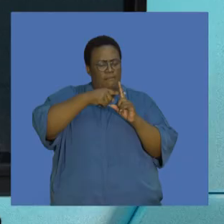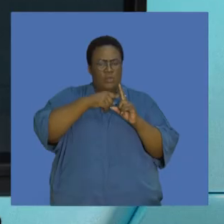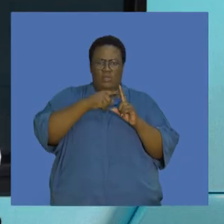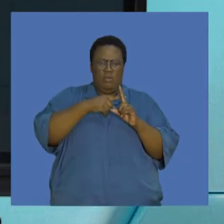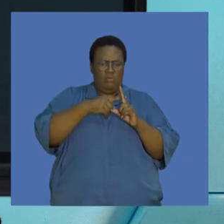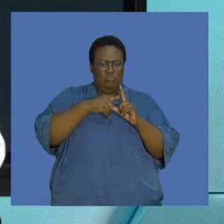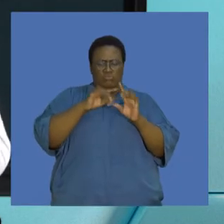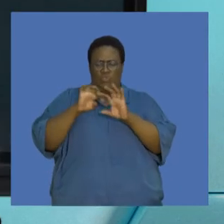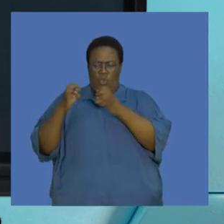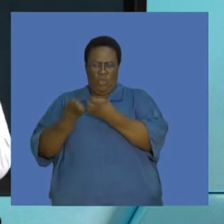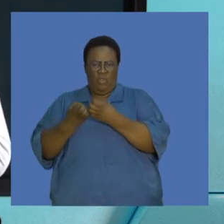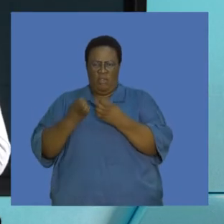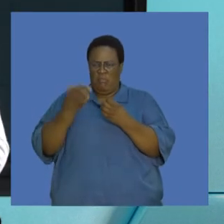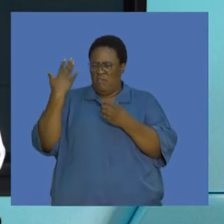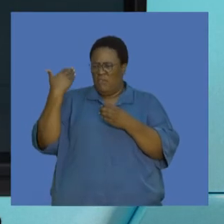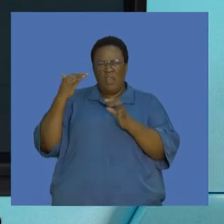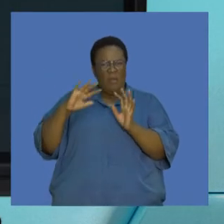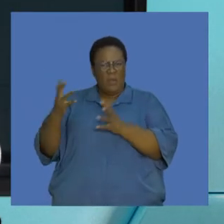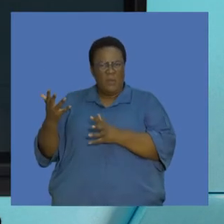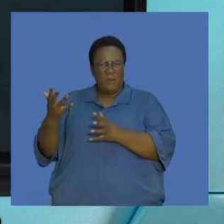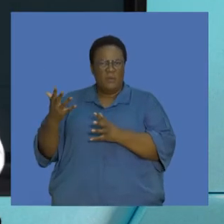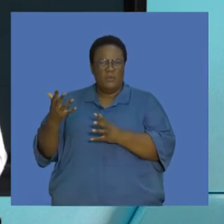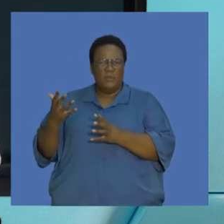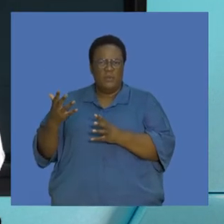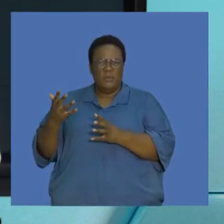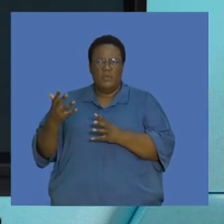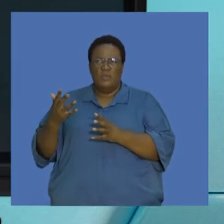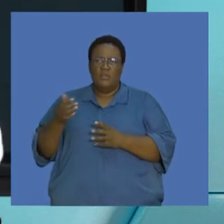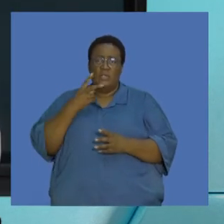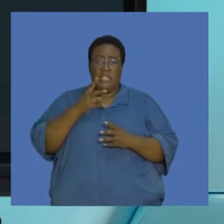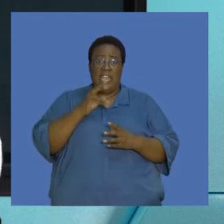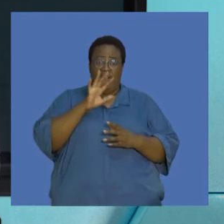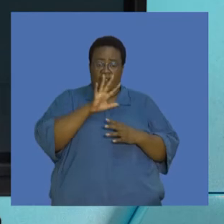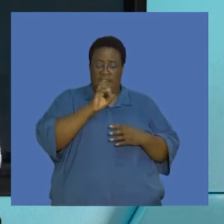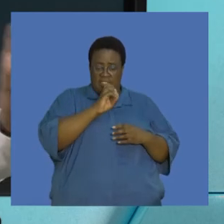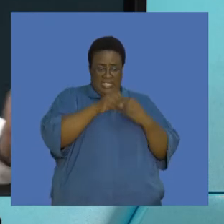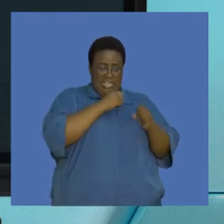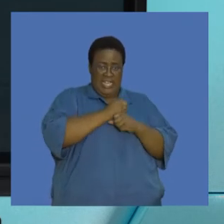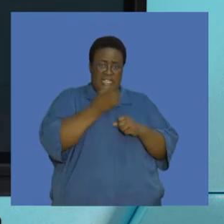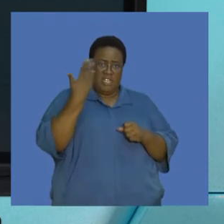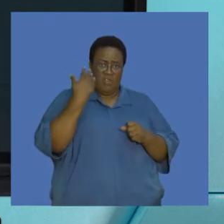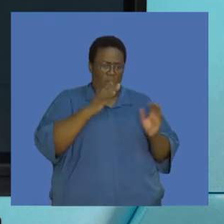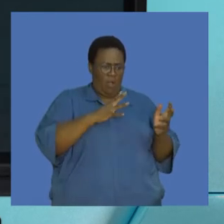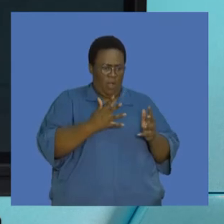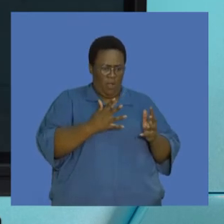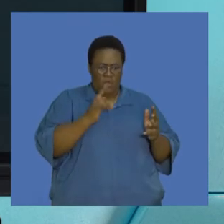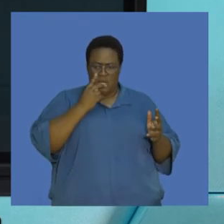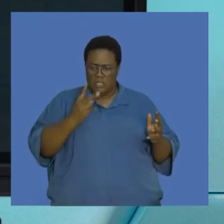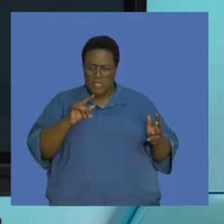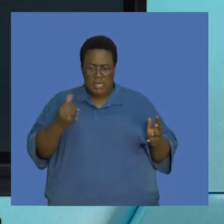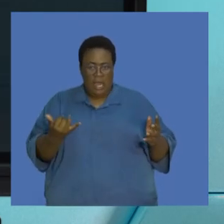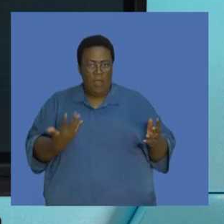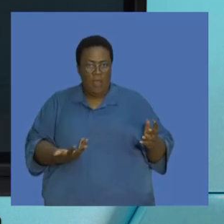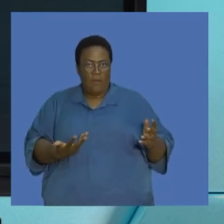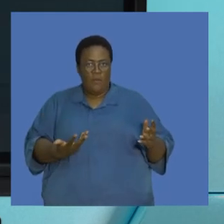were where a few, probably a few years ago in terms of 50 years ago and see where we are now. And that